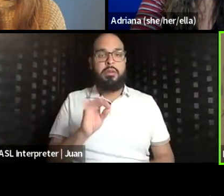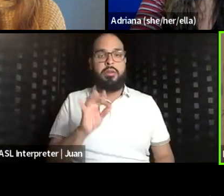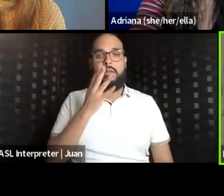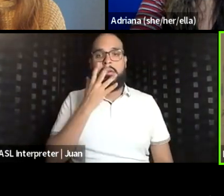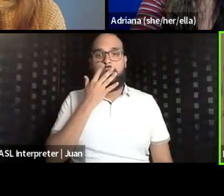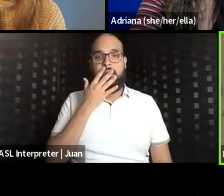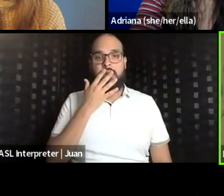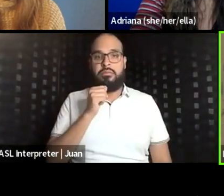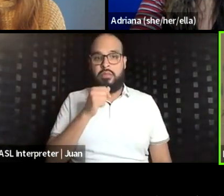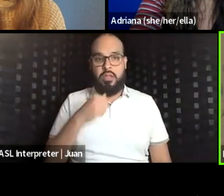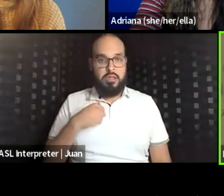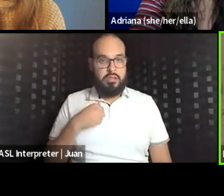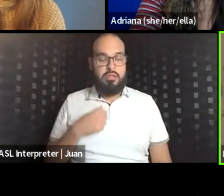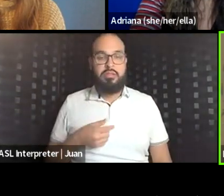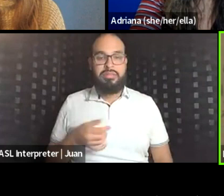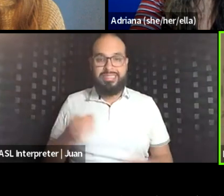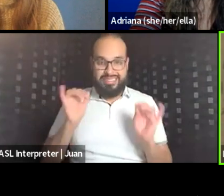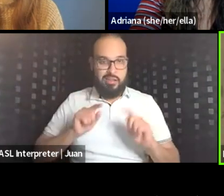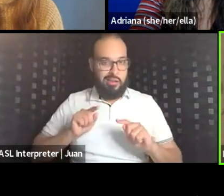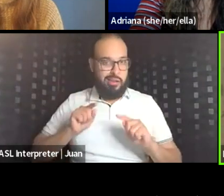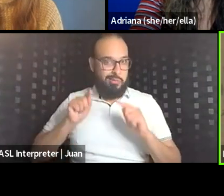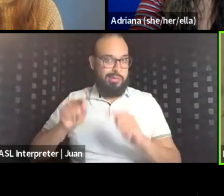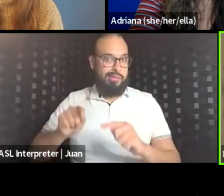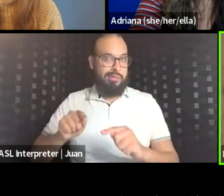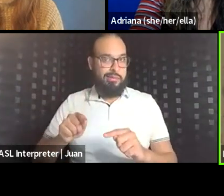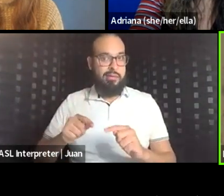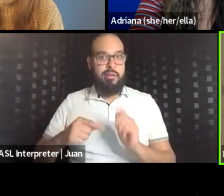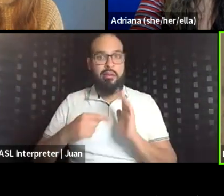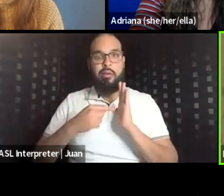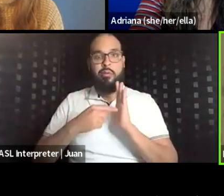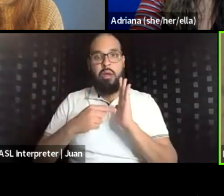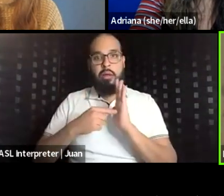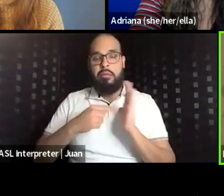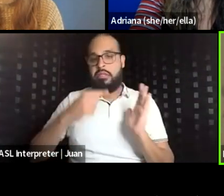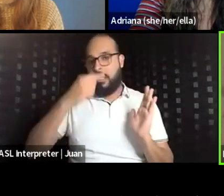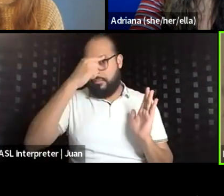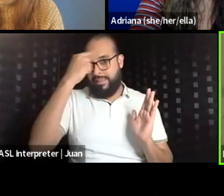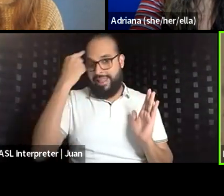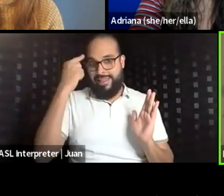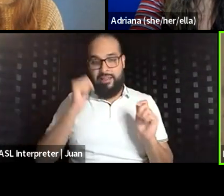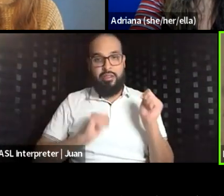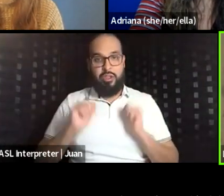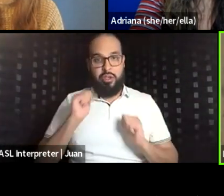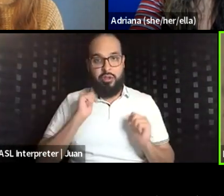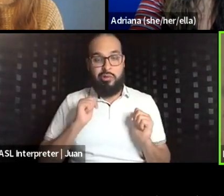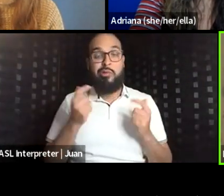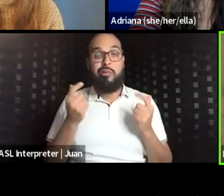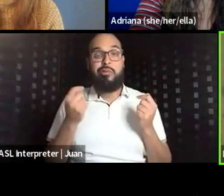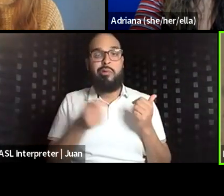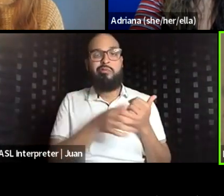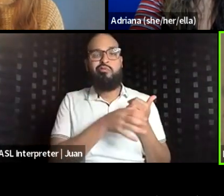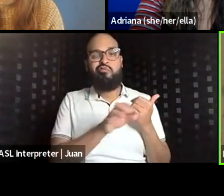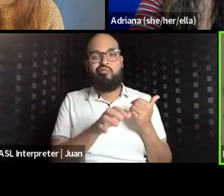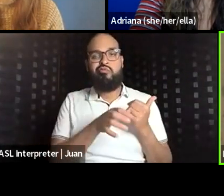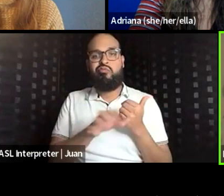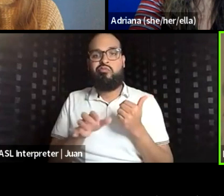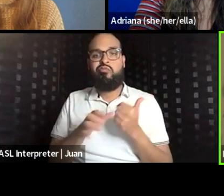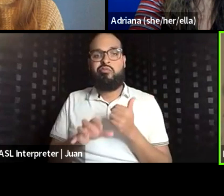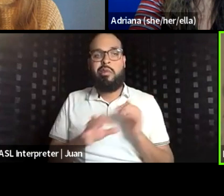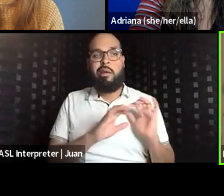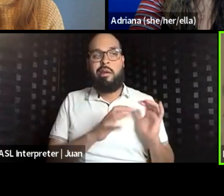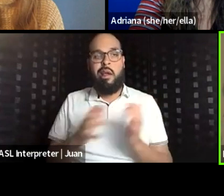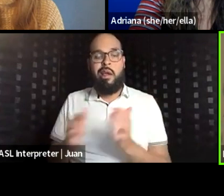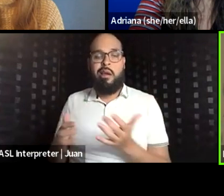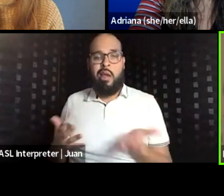But I went to represent this Black theater. And so we broke out into sessions. And I wasn't really